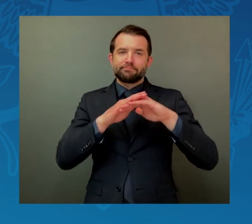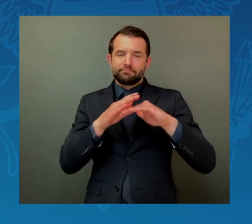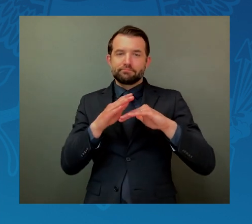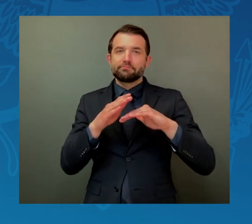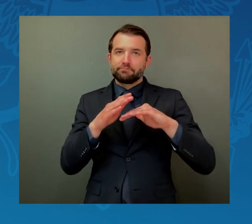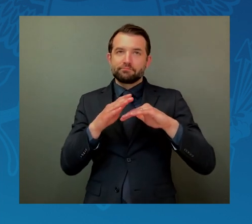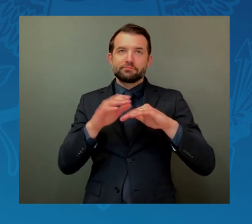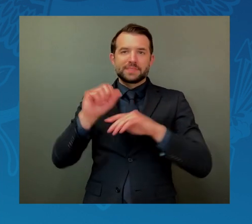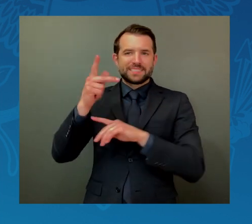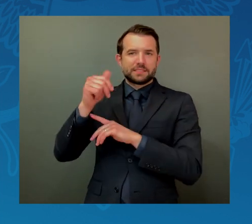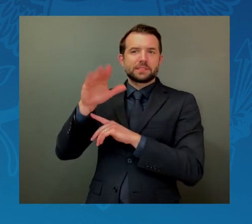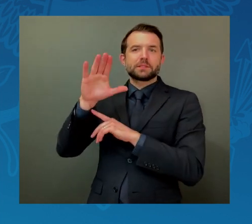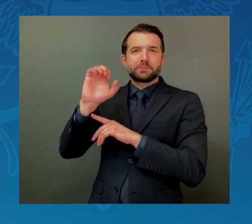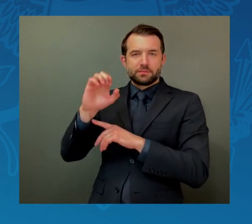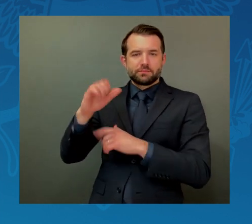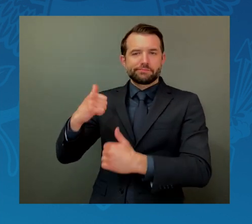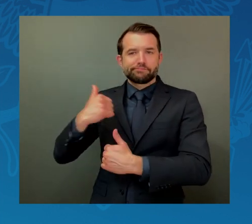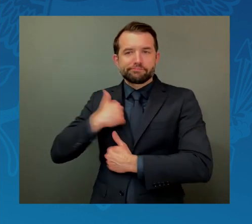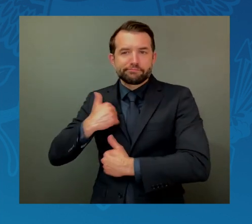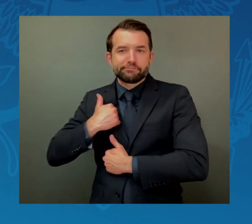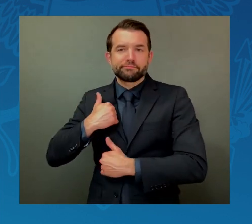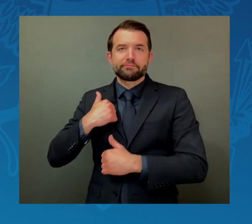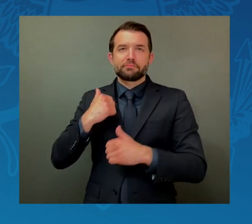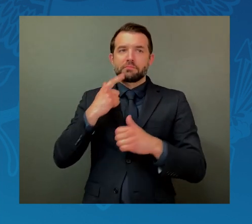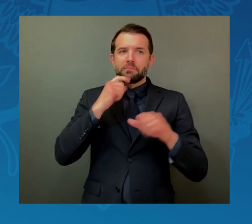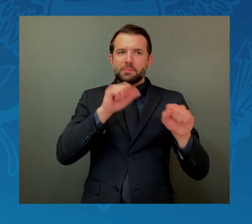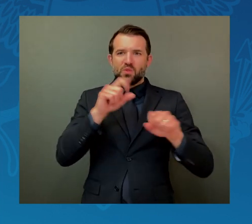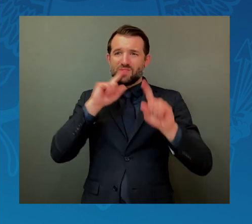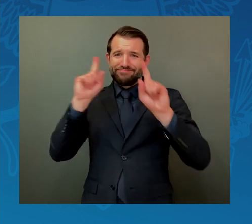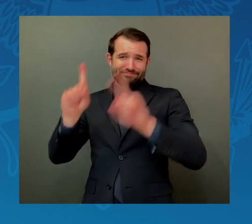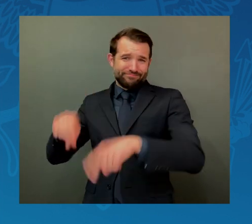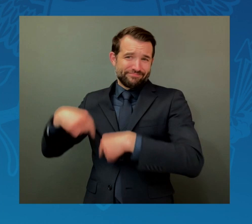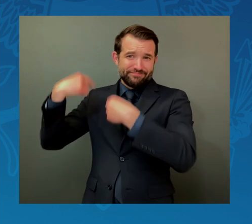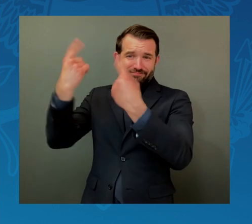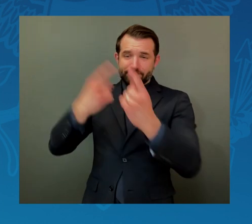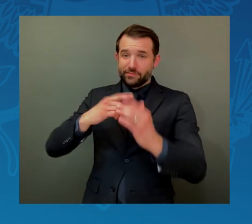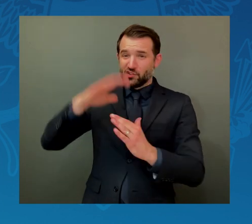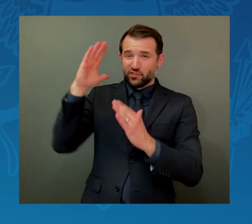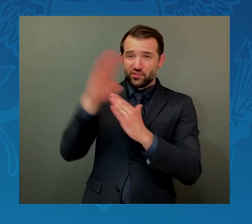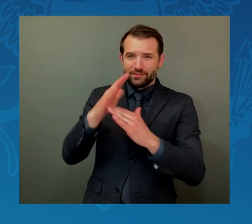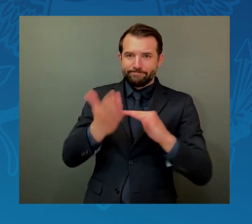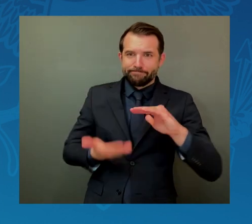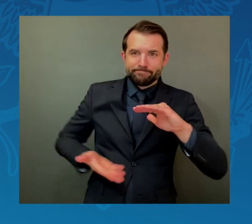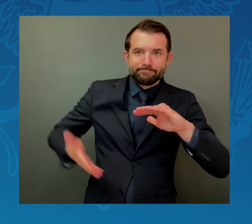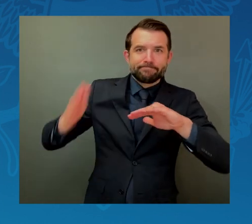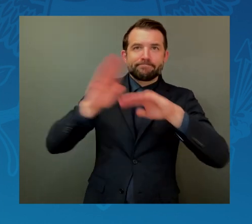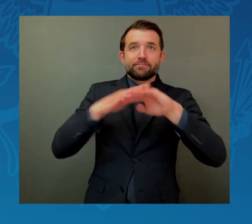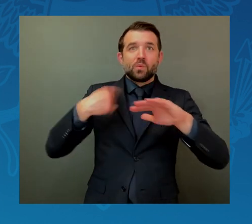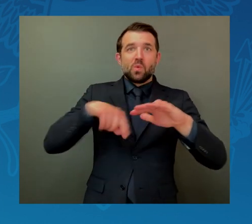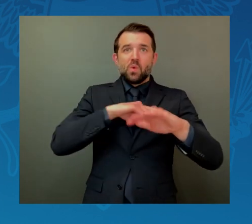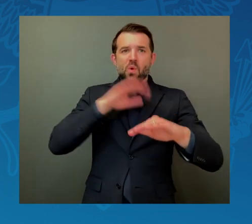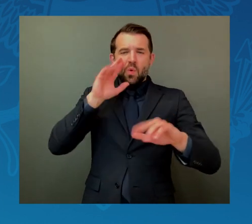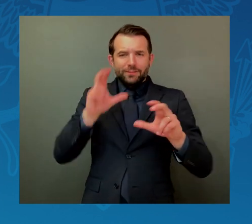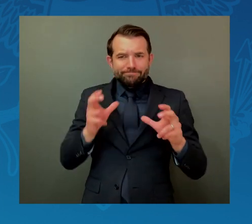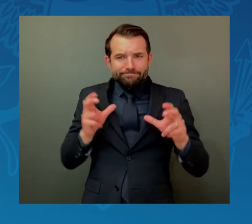nation's history. And we will continue to invest so you